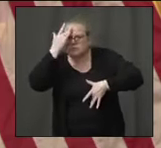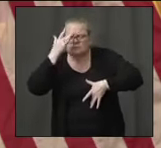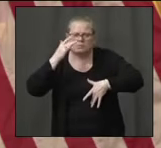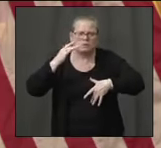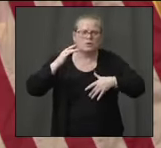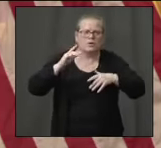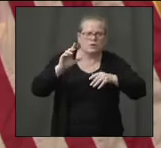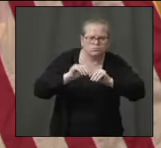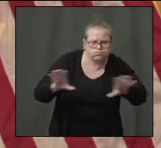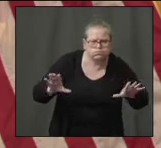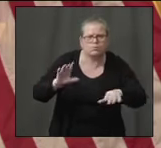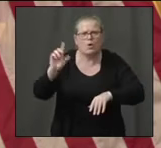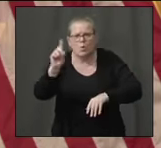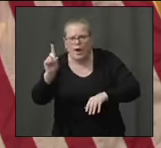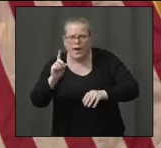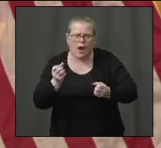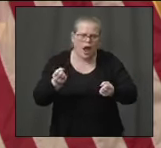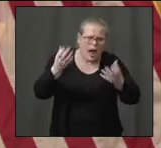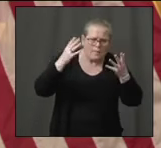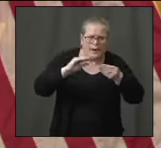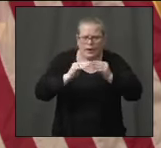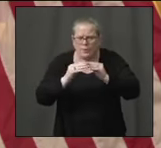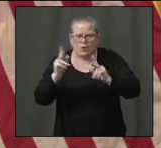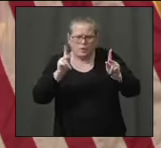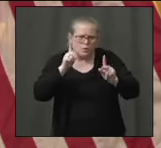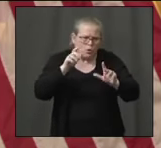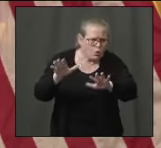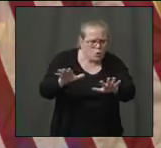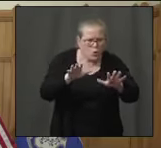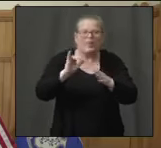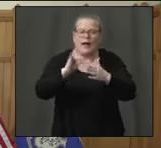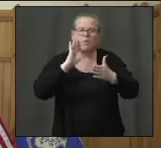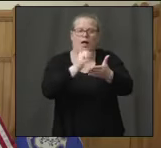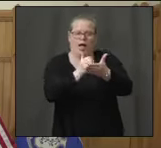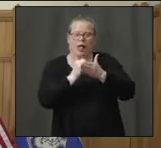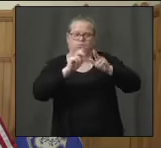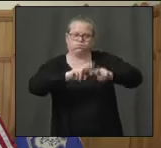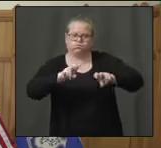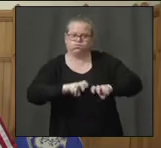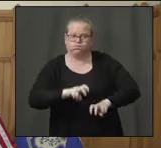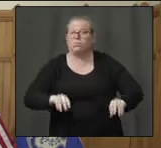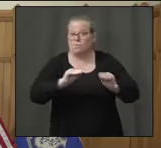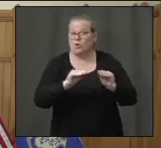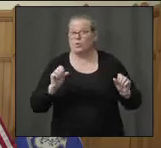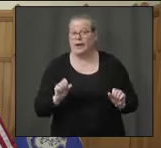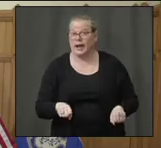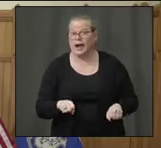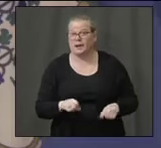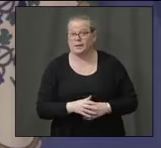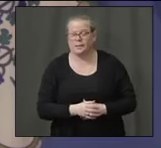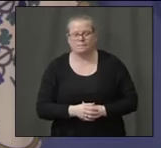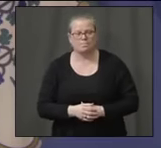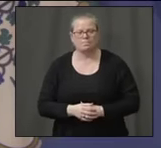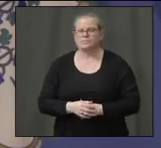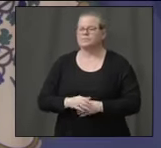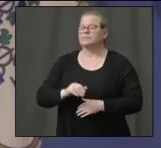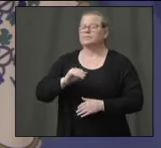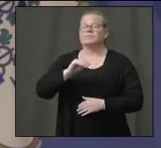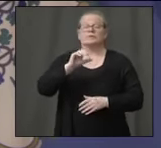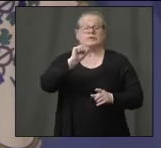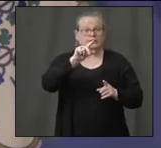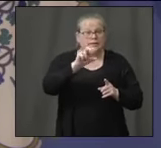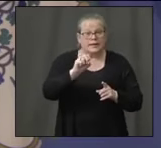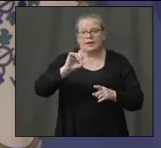glad to be here, Jeff, with you and look forward to the next step of our partnership going forward. Governor? you, Steve. Thank you, Jeff. We have a couple of other